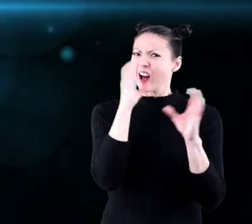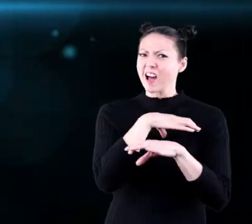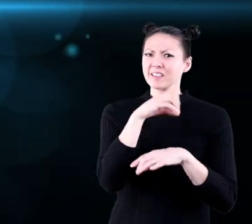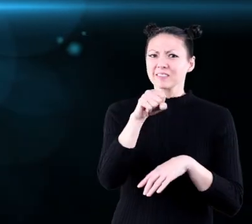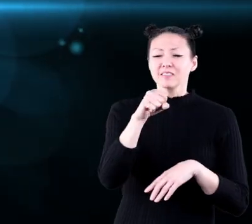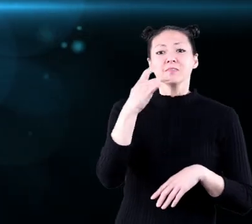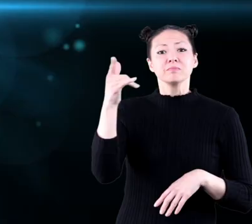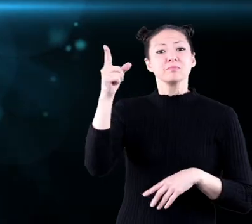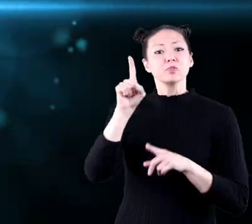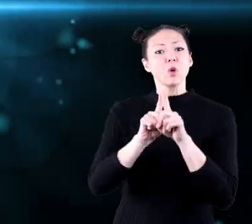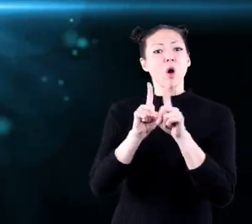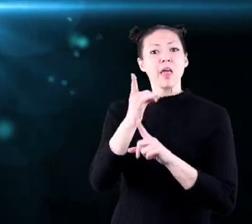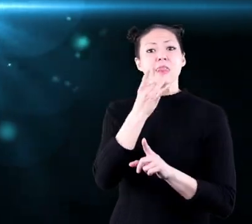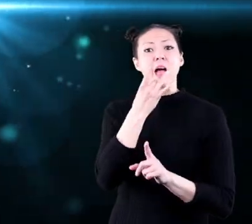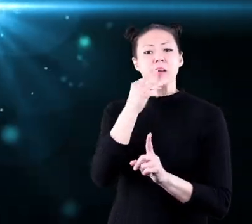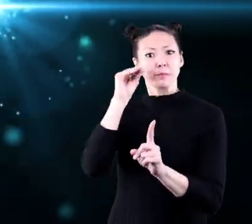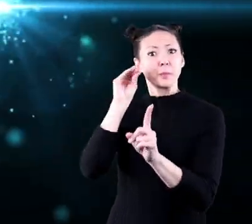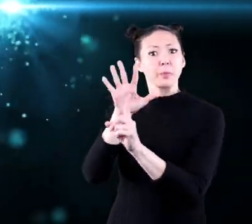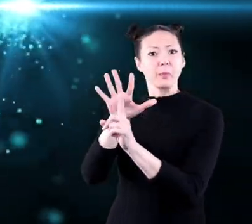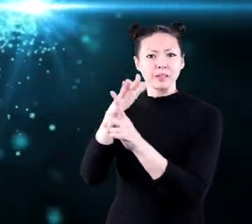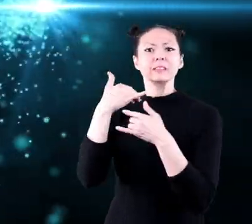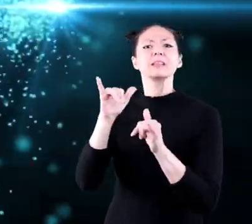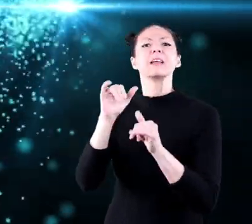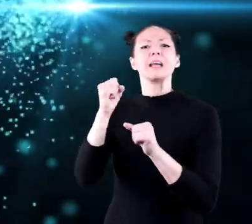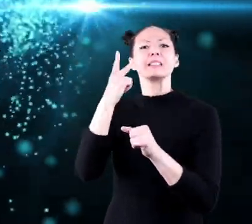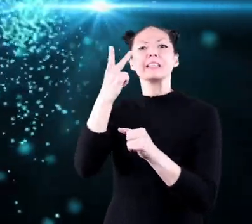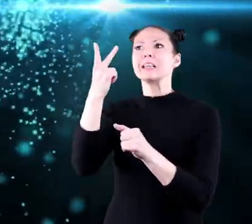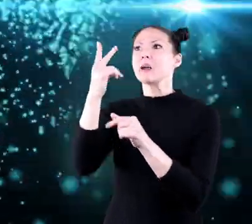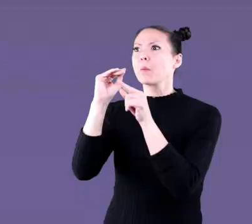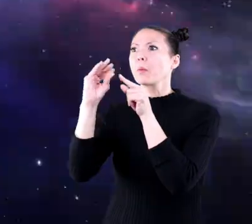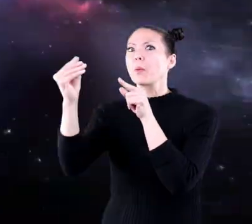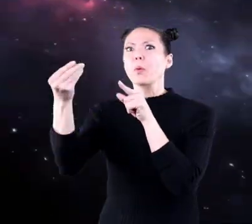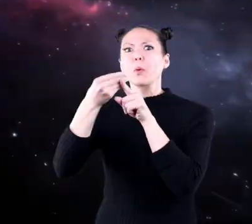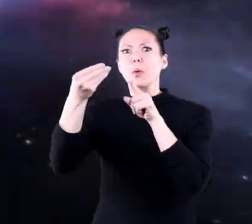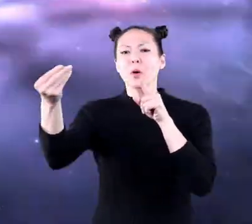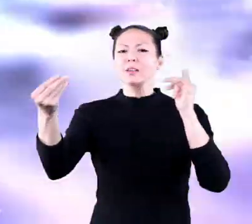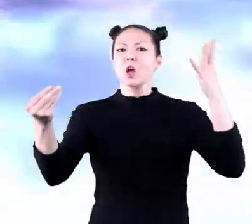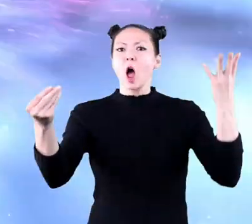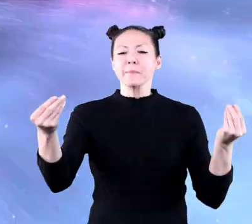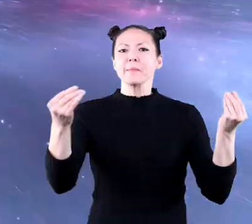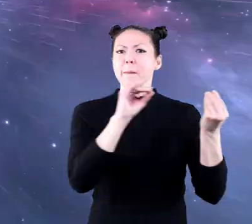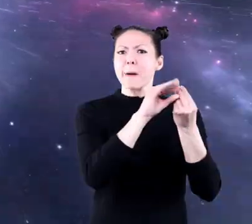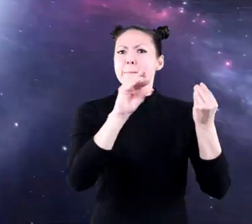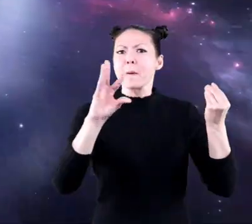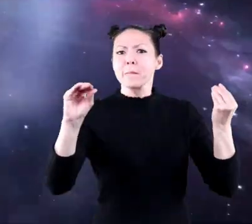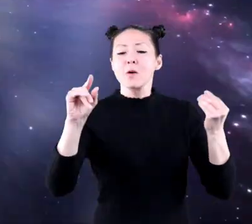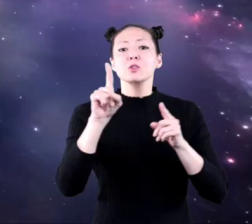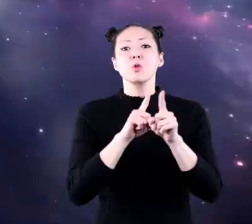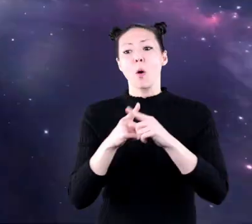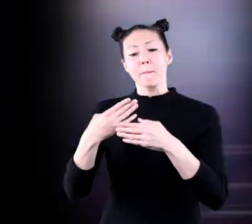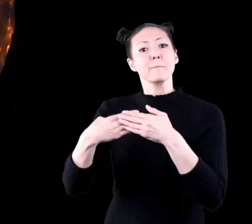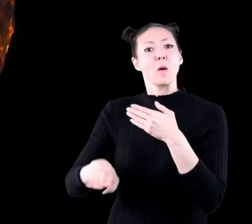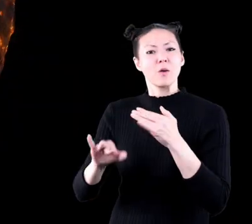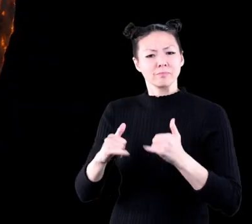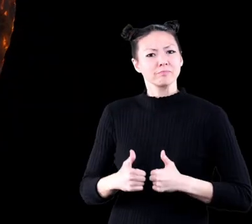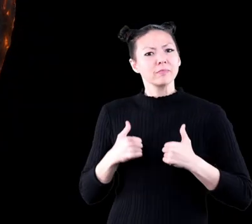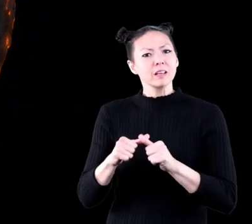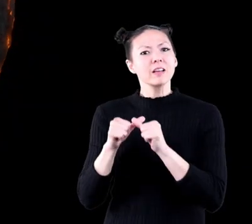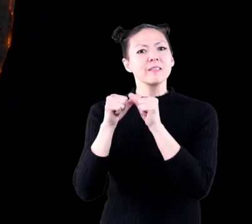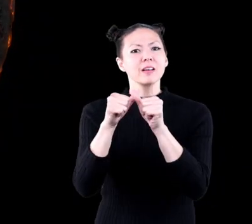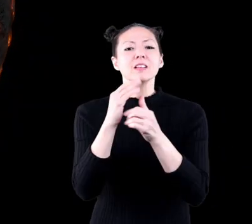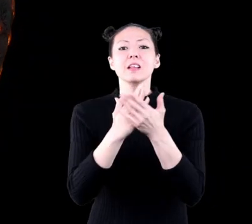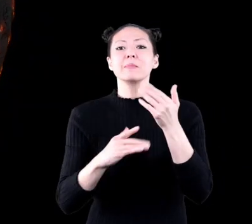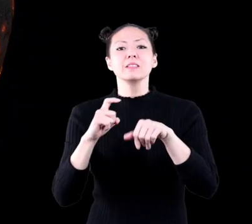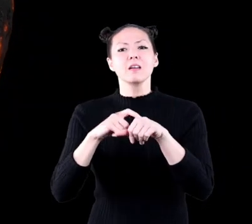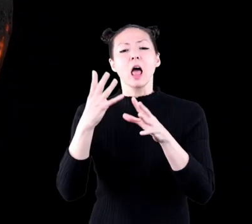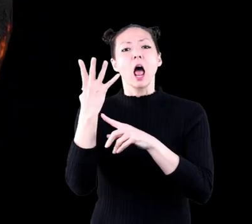odd that a star's light can still be seen after it's gone. But stars are born. They live, and after some